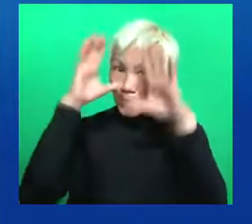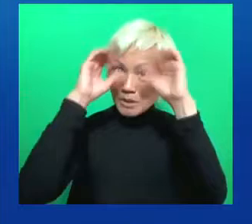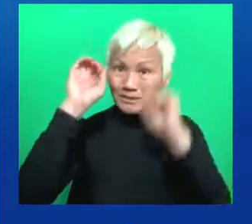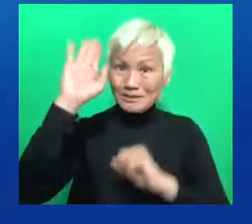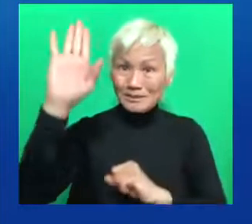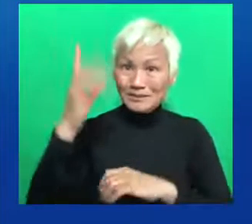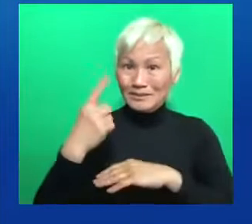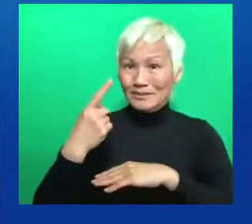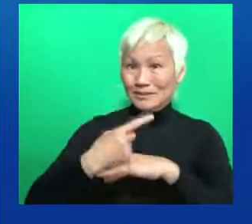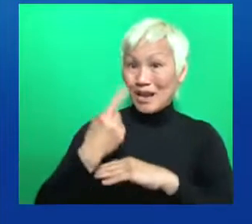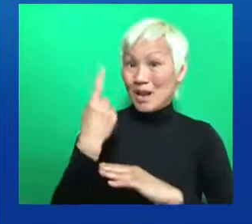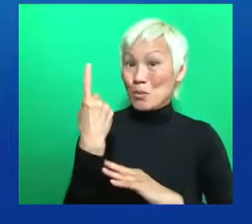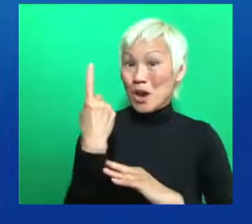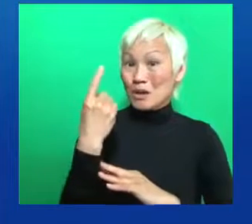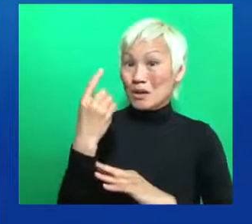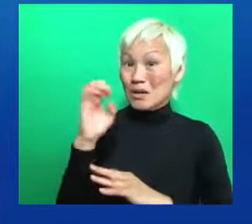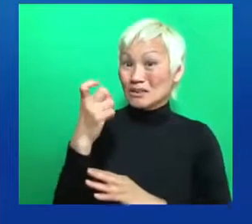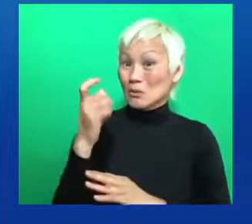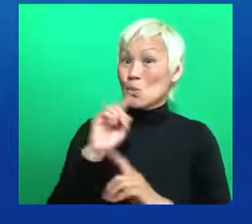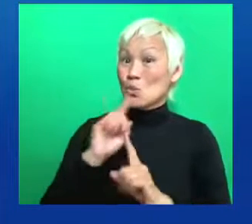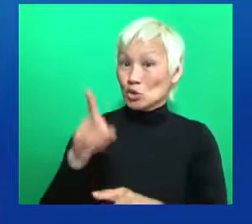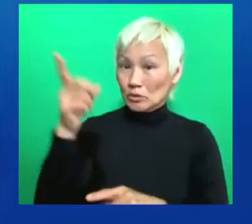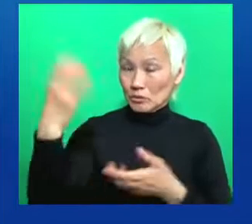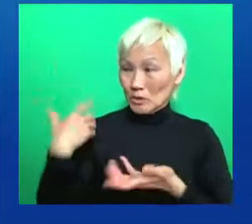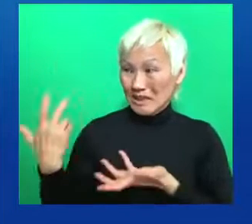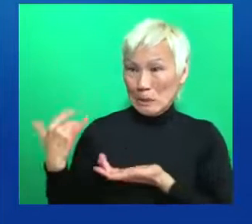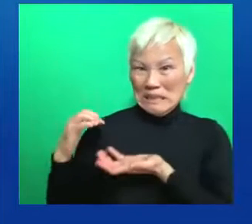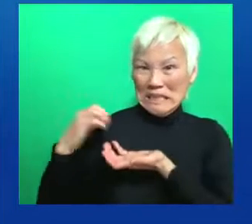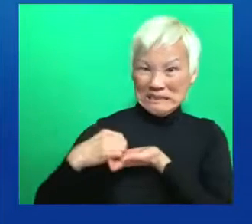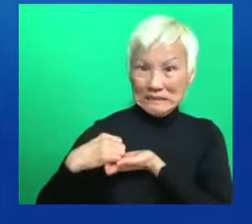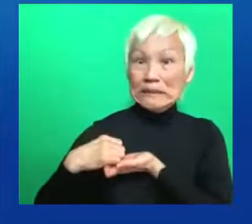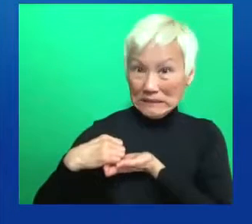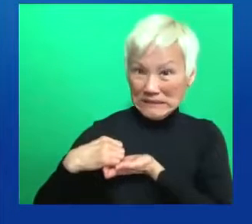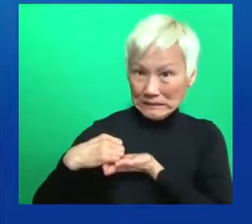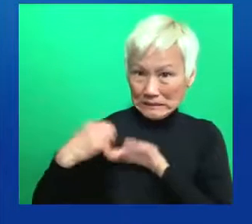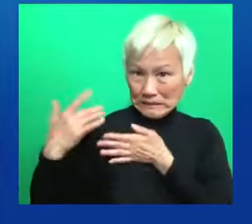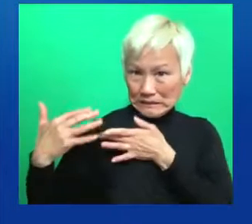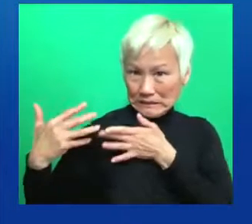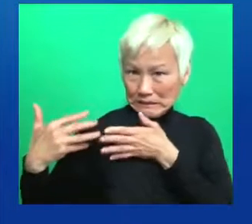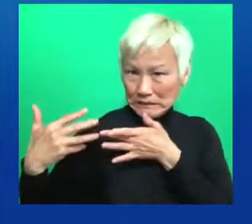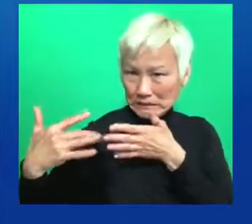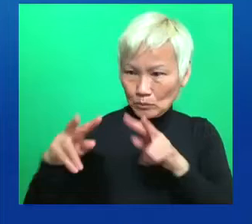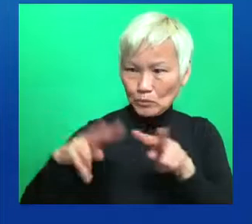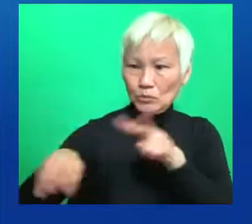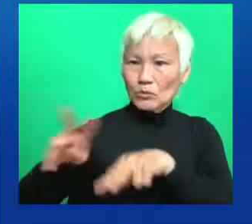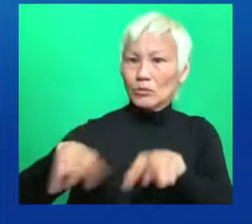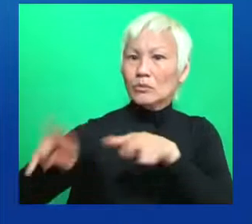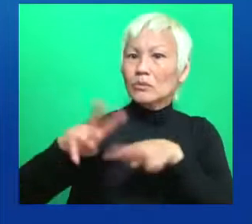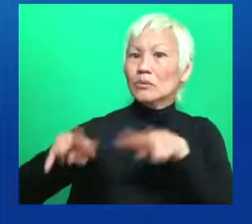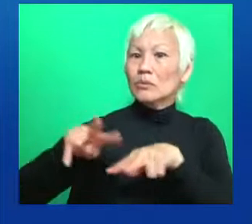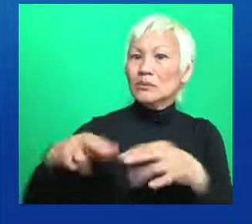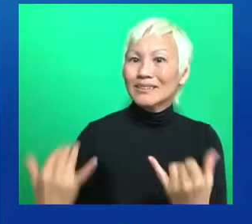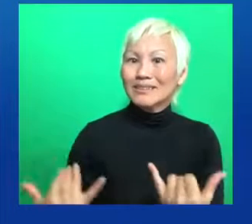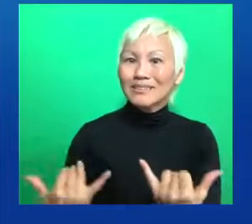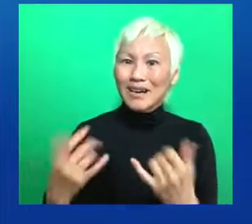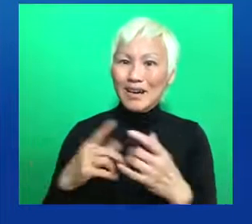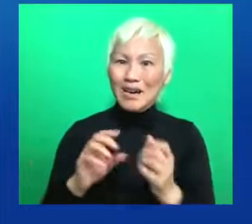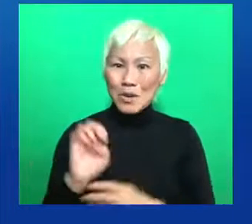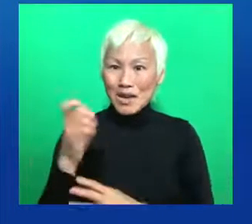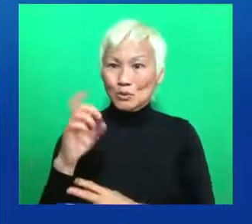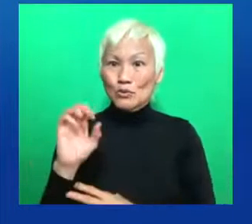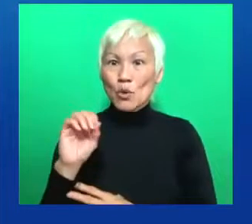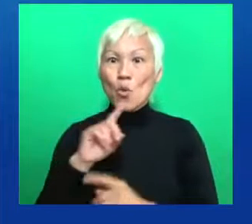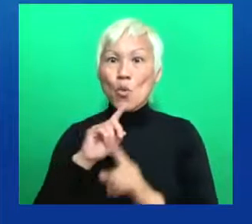want to ensure this Executive Order on advancing racial equity through agencies is not limited to one administration.